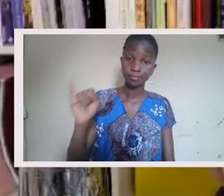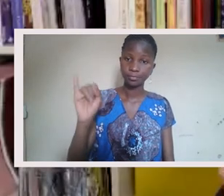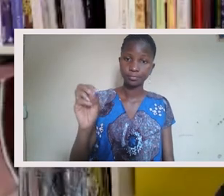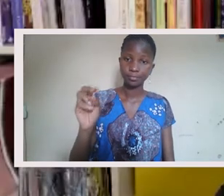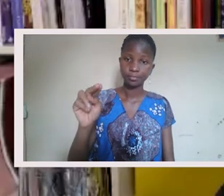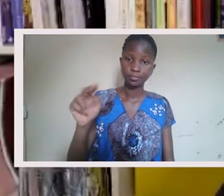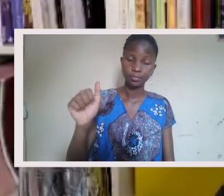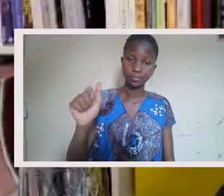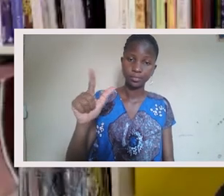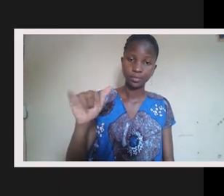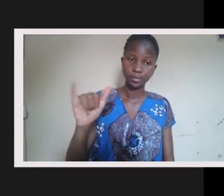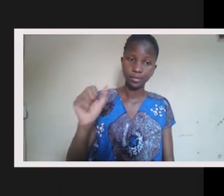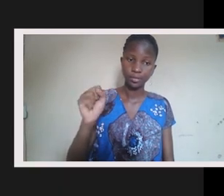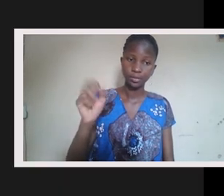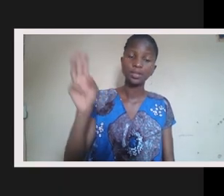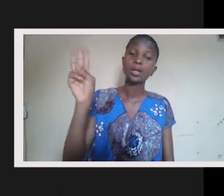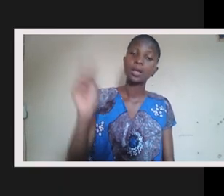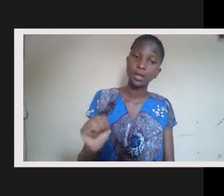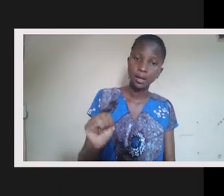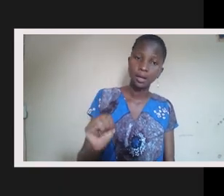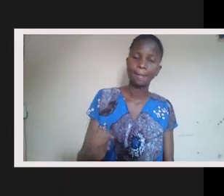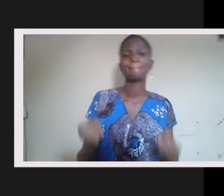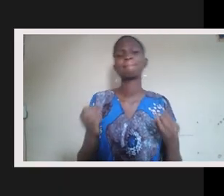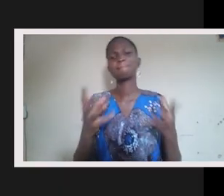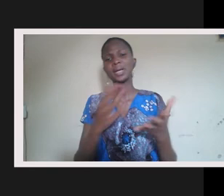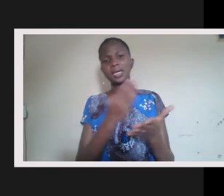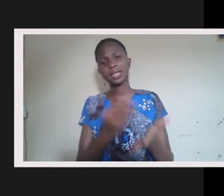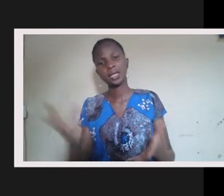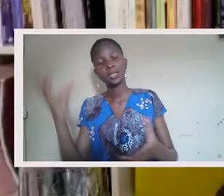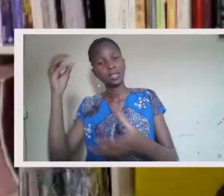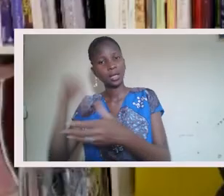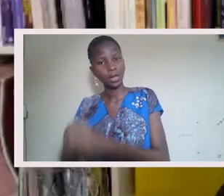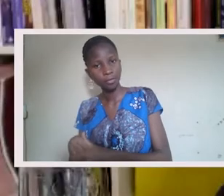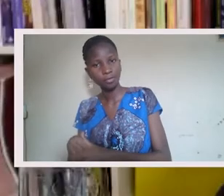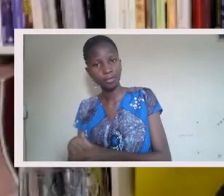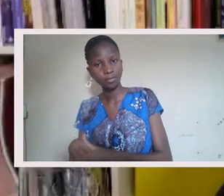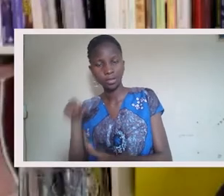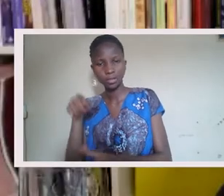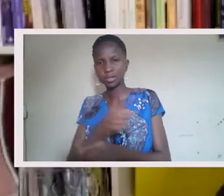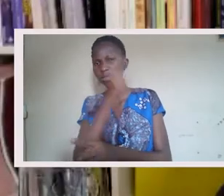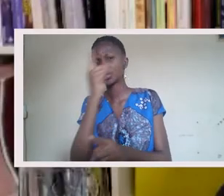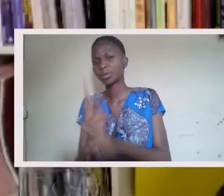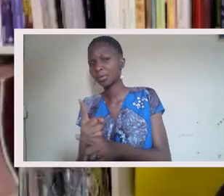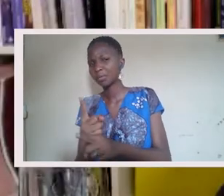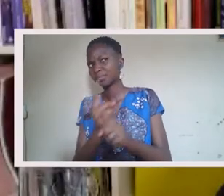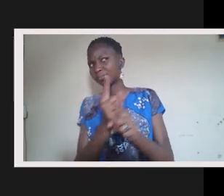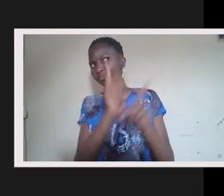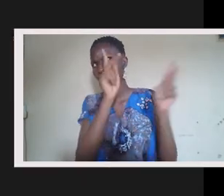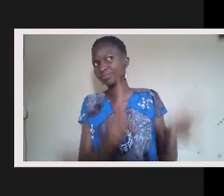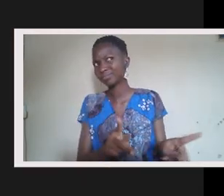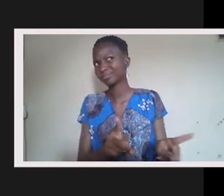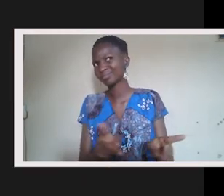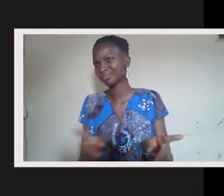that behavior. And the metric of correctness was defined by whom. Yeah.